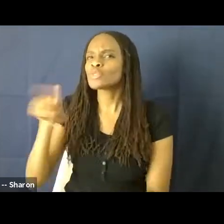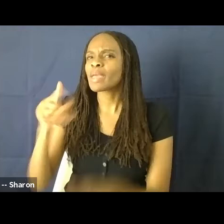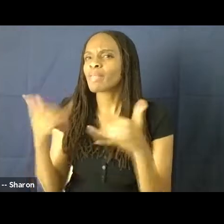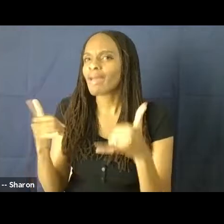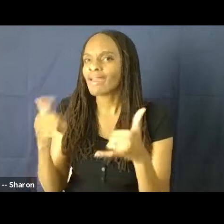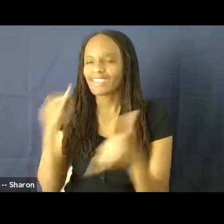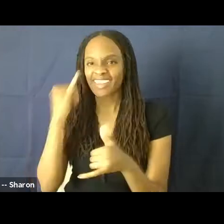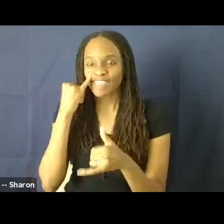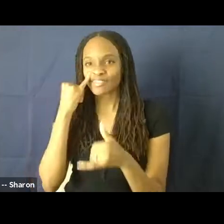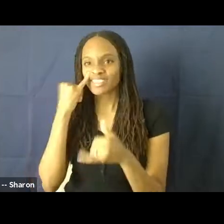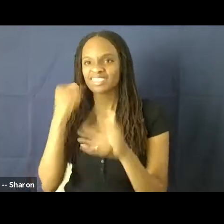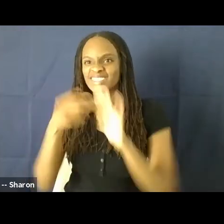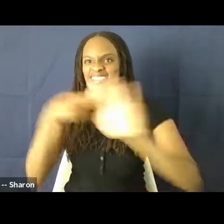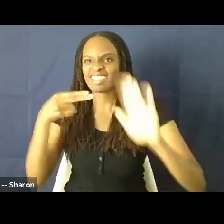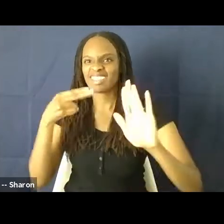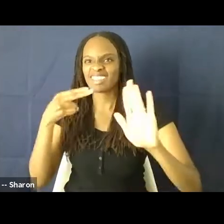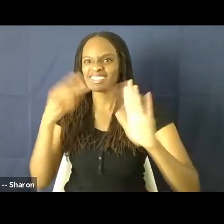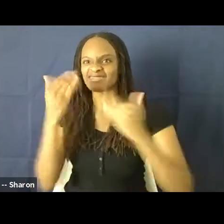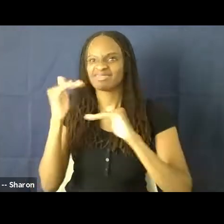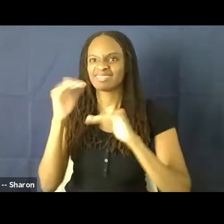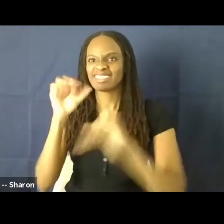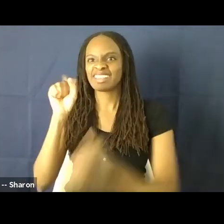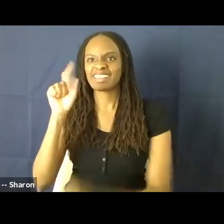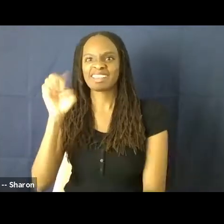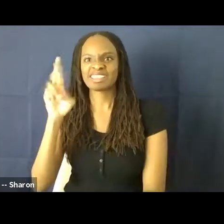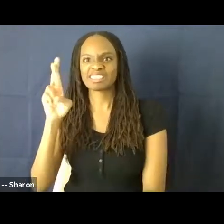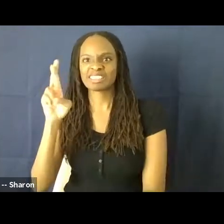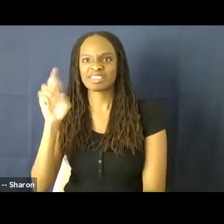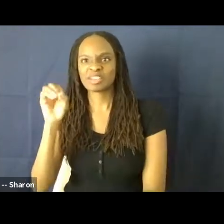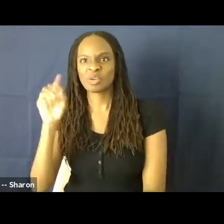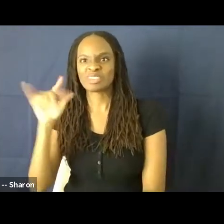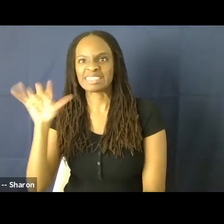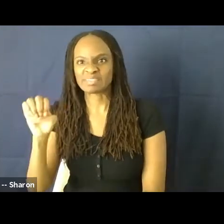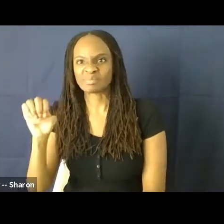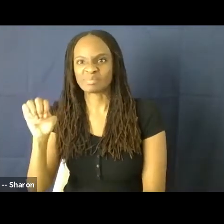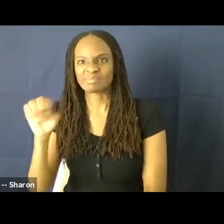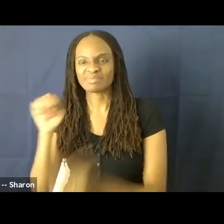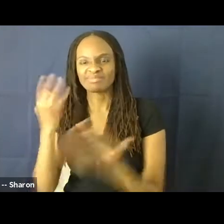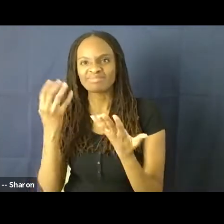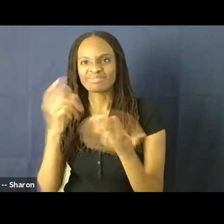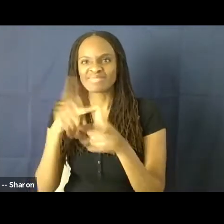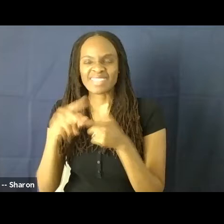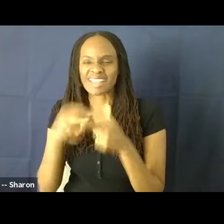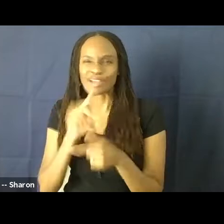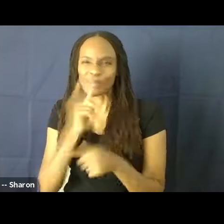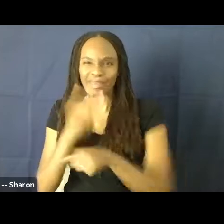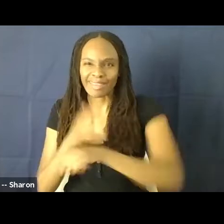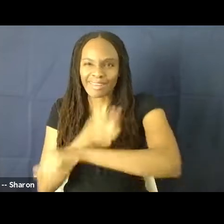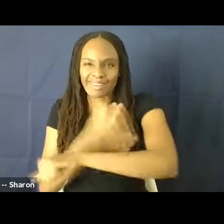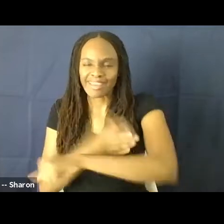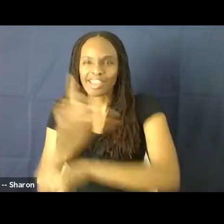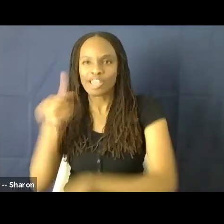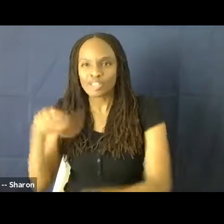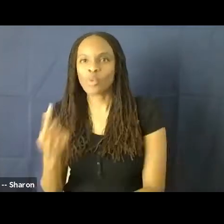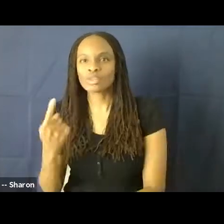playing stereotypical roles, that representation is not necessarily progressive, right? It's just continuing the cycle